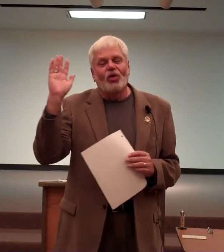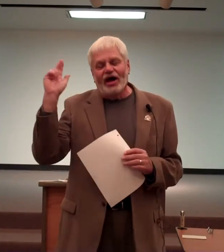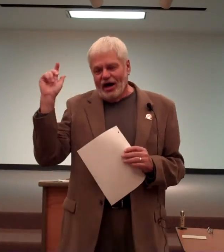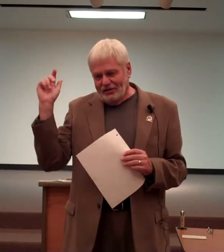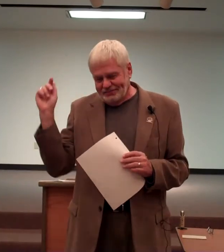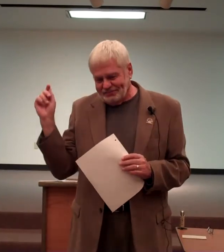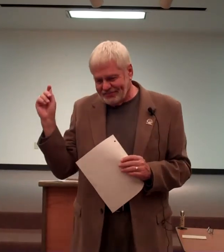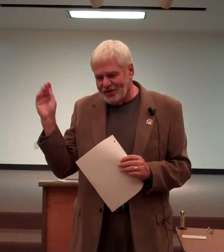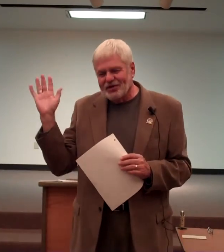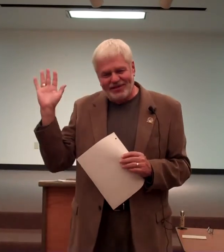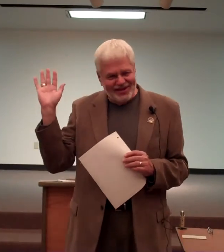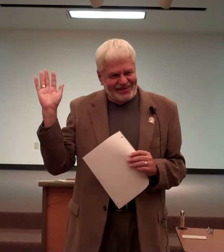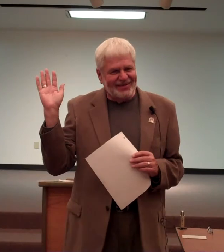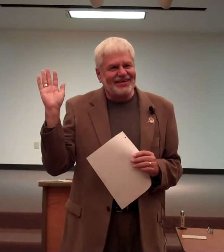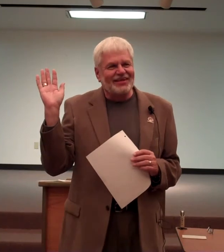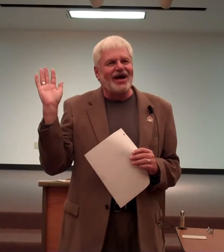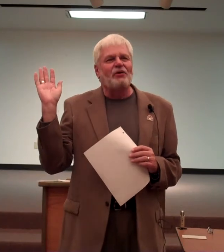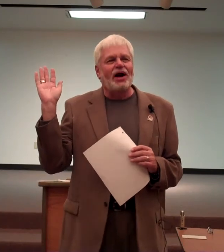Well,